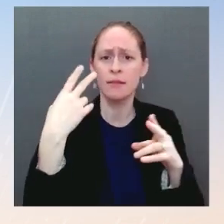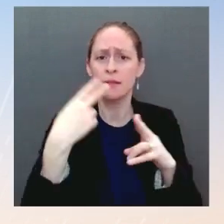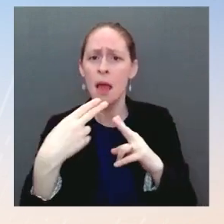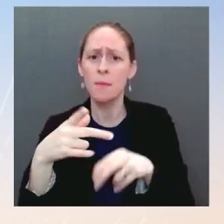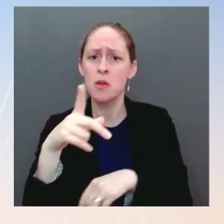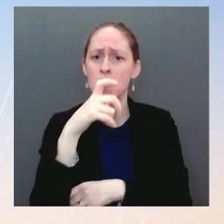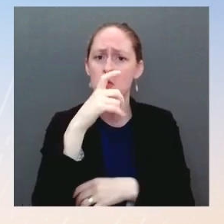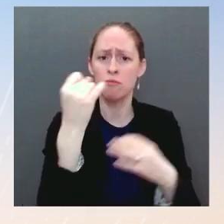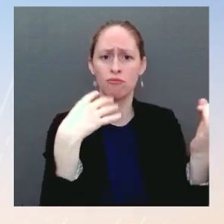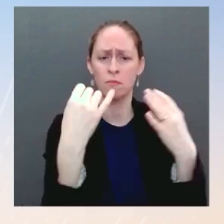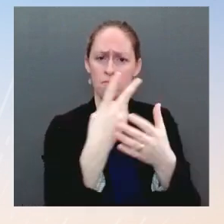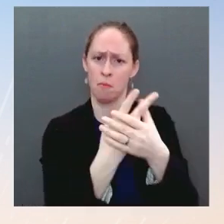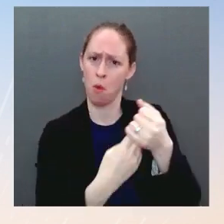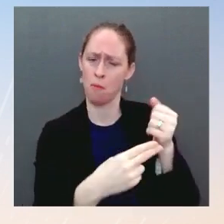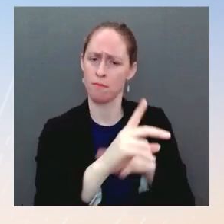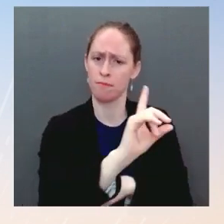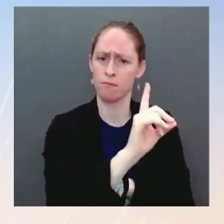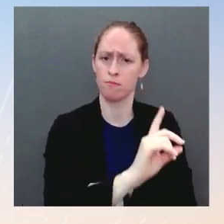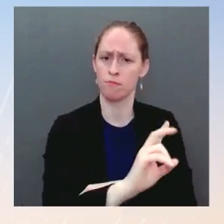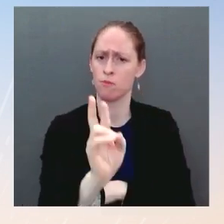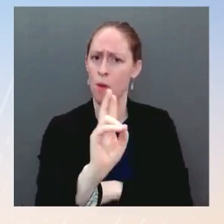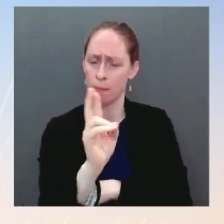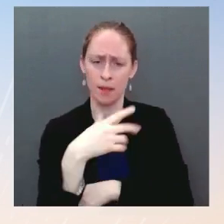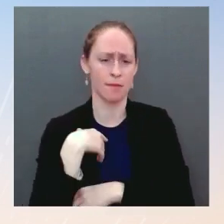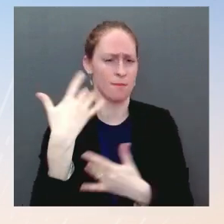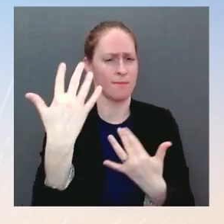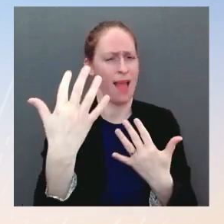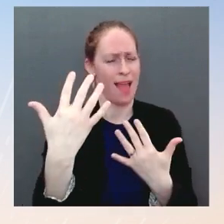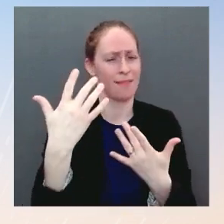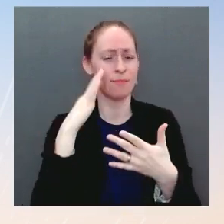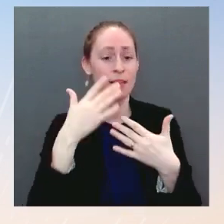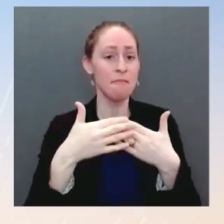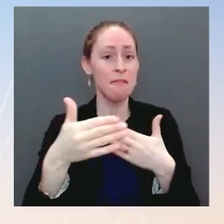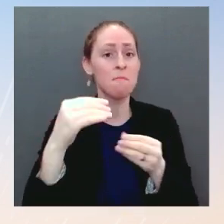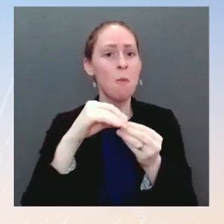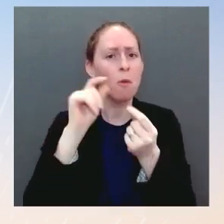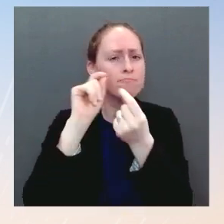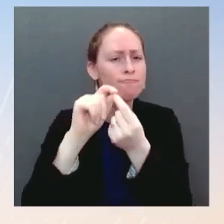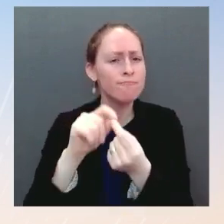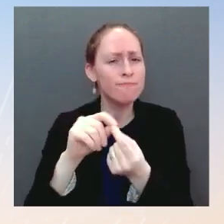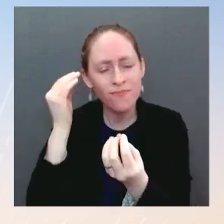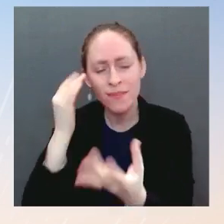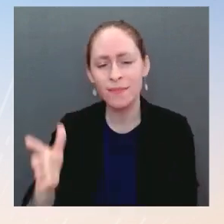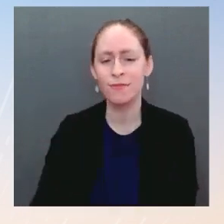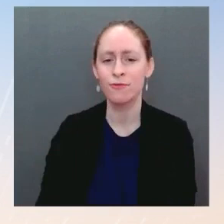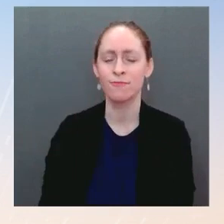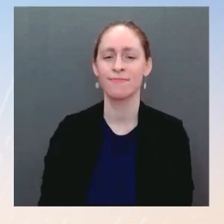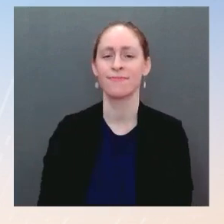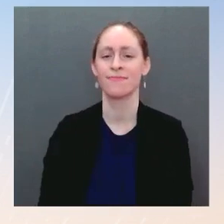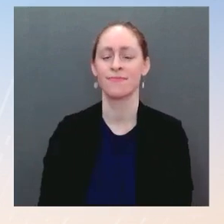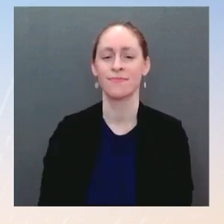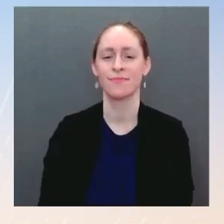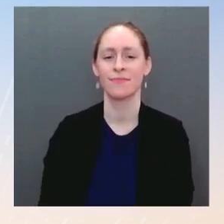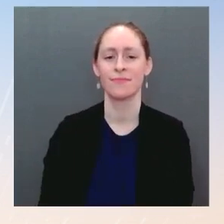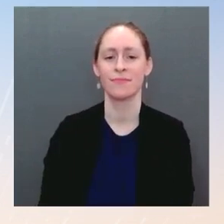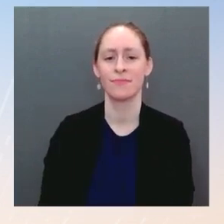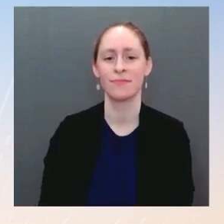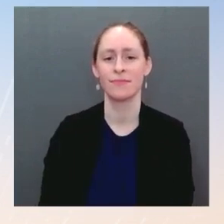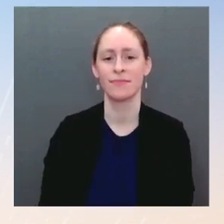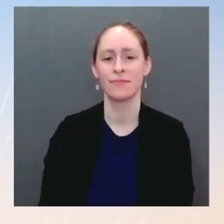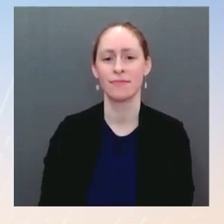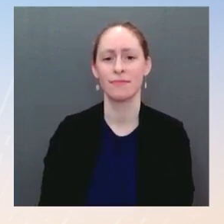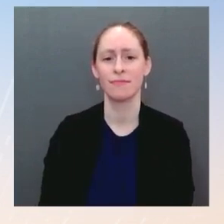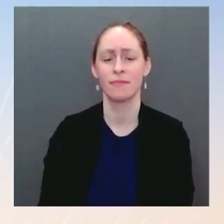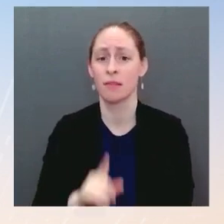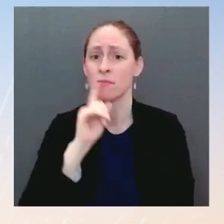look like in the coming days. And he's also grateful to Republican — to the Republican members who have already indicated they plan to work with